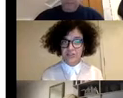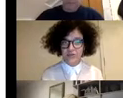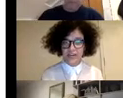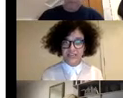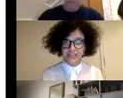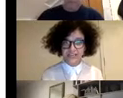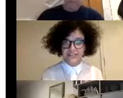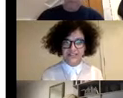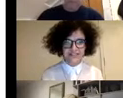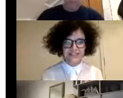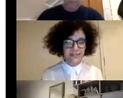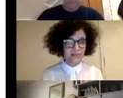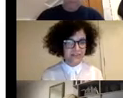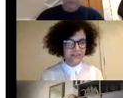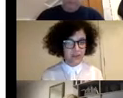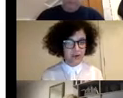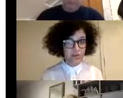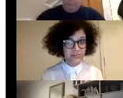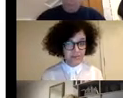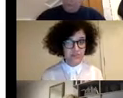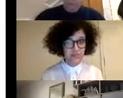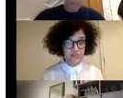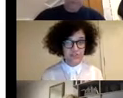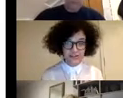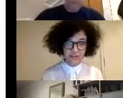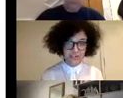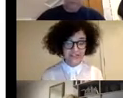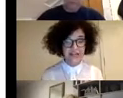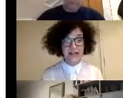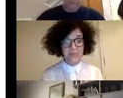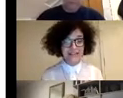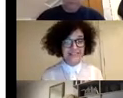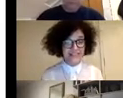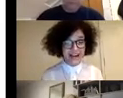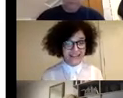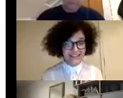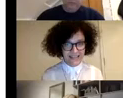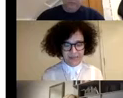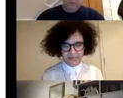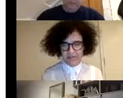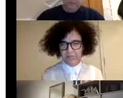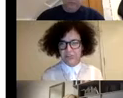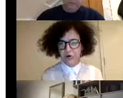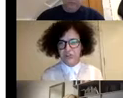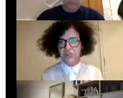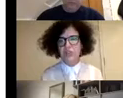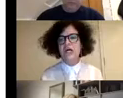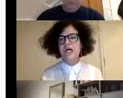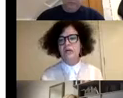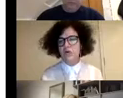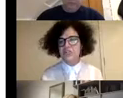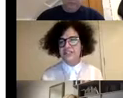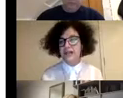change crisis. So is impacting global temperatures increase melting ice caps, but also